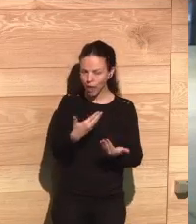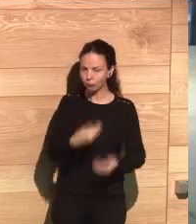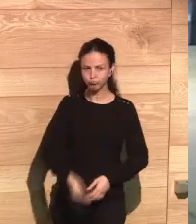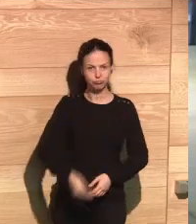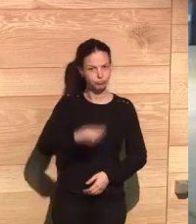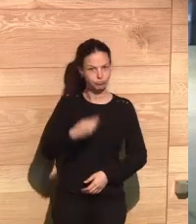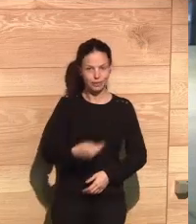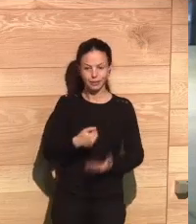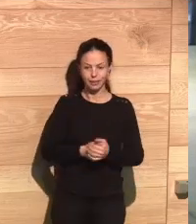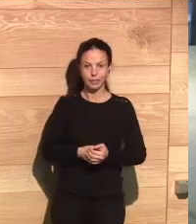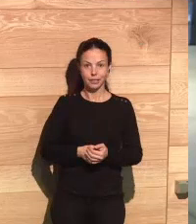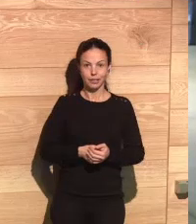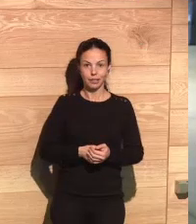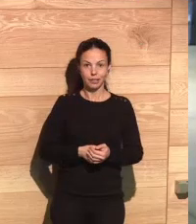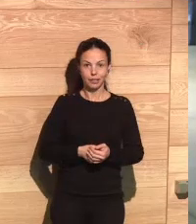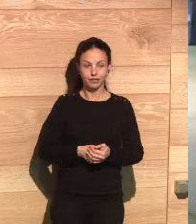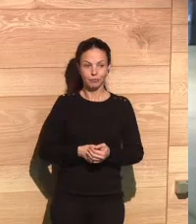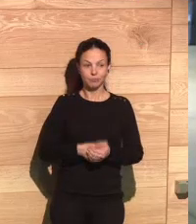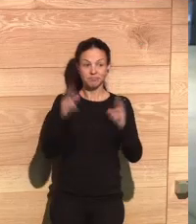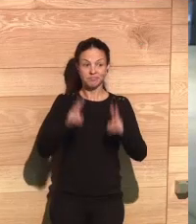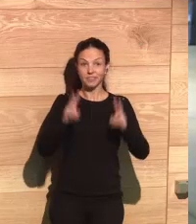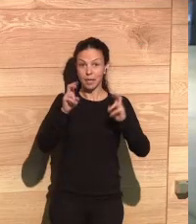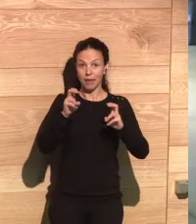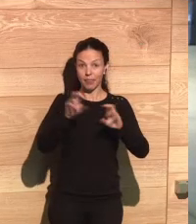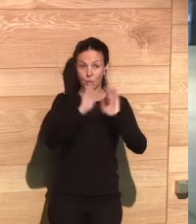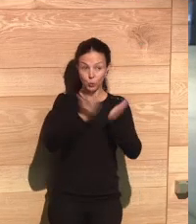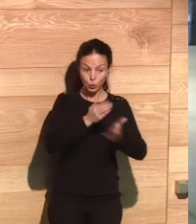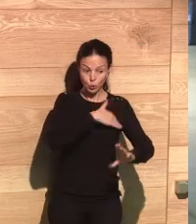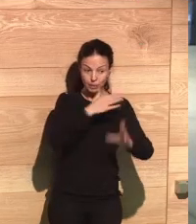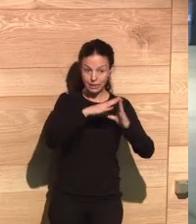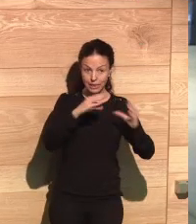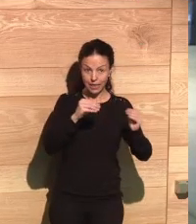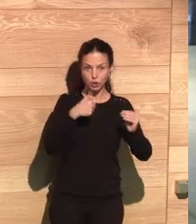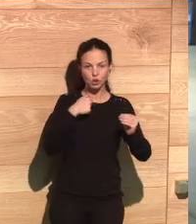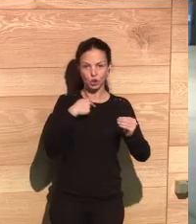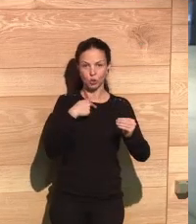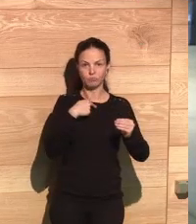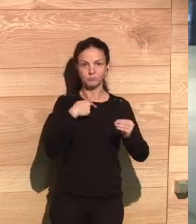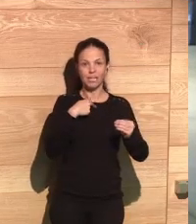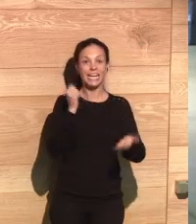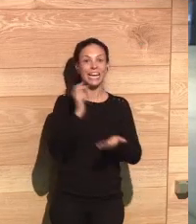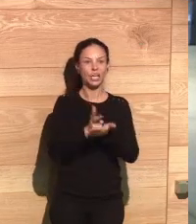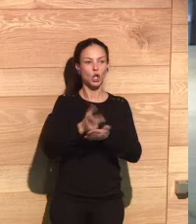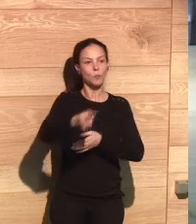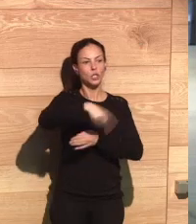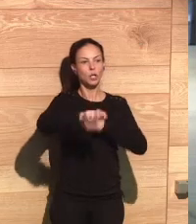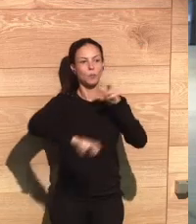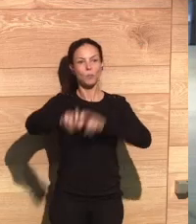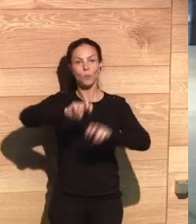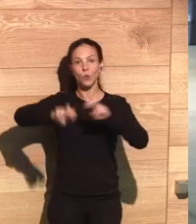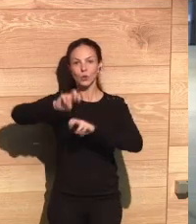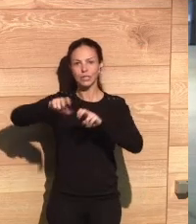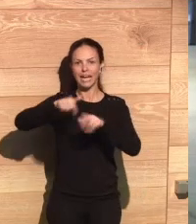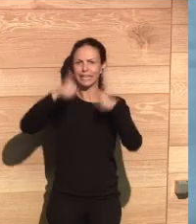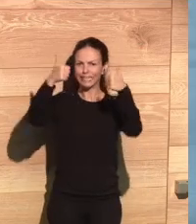of ethics is key. From the academic world, I would challenge